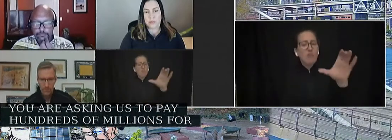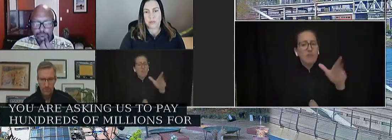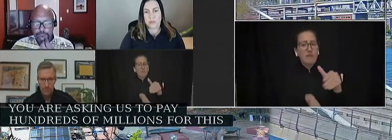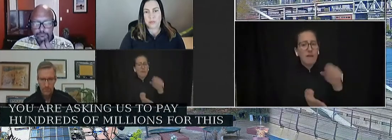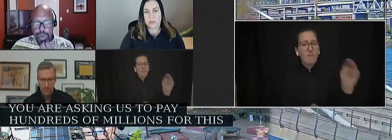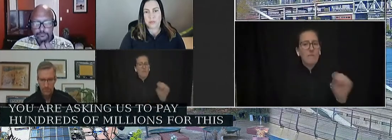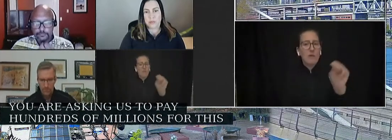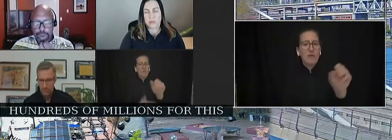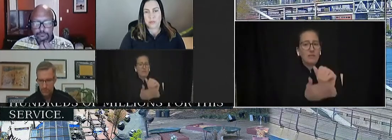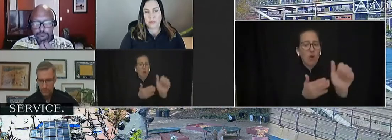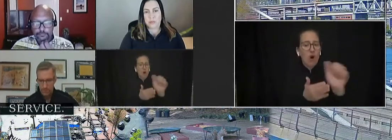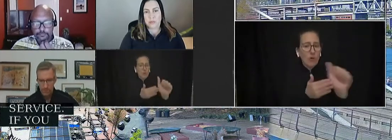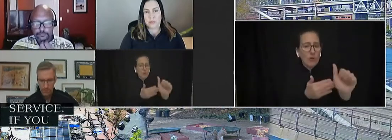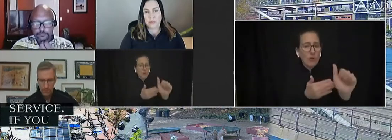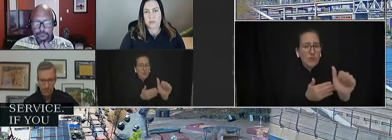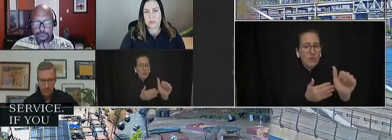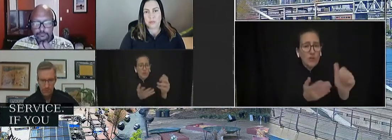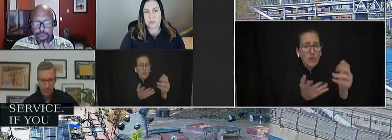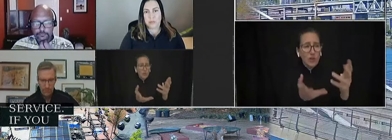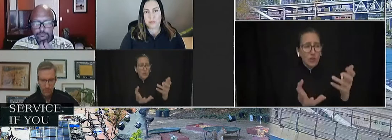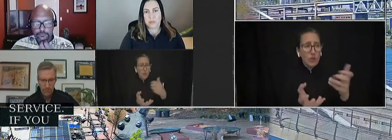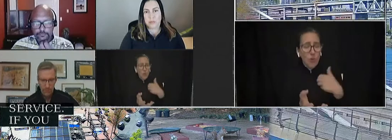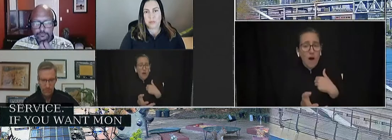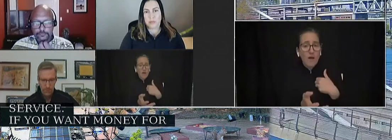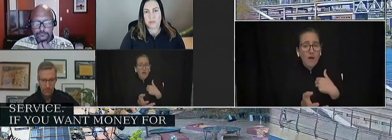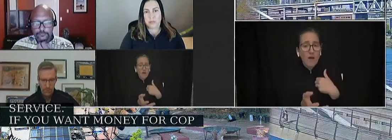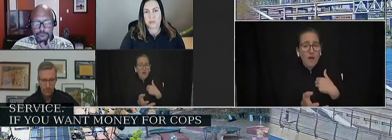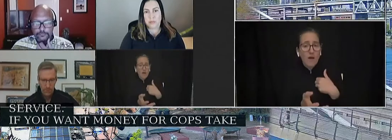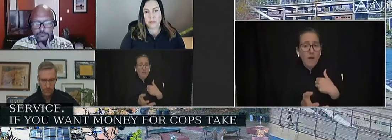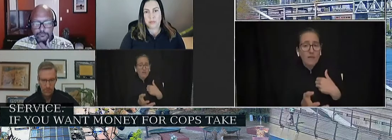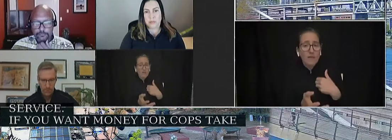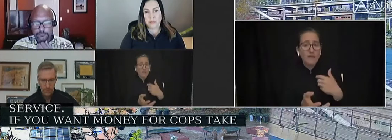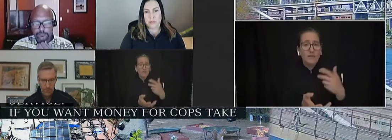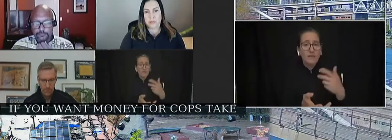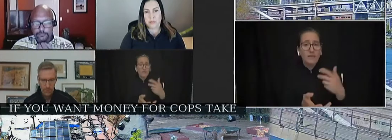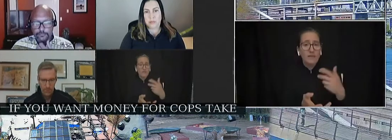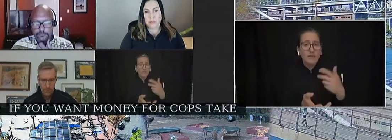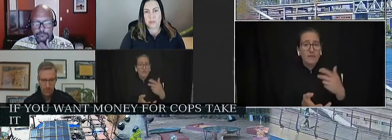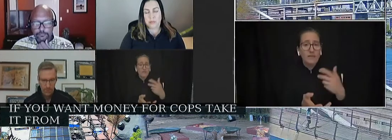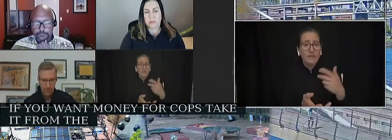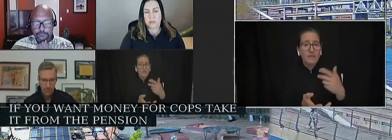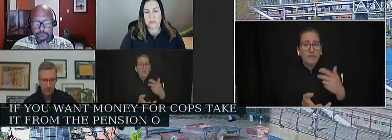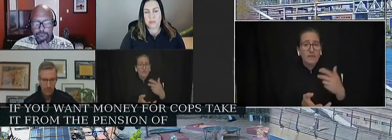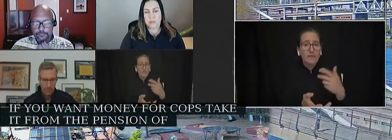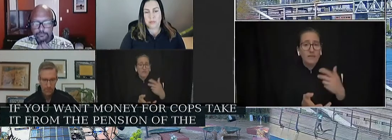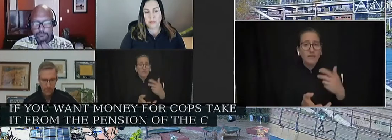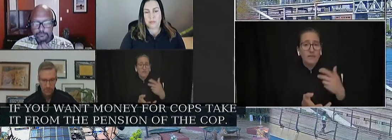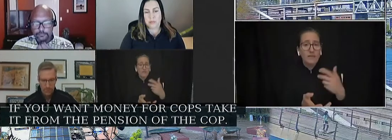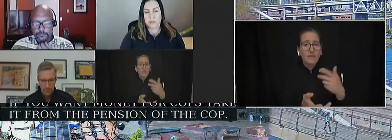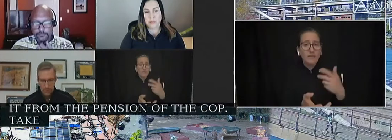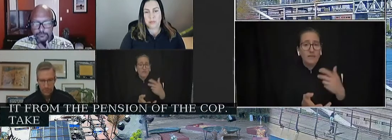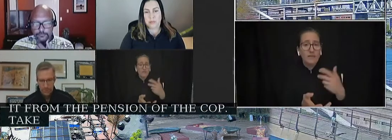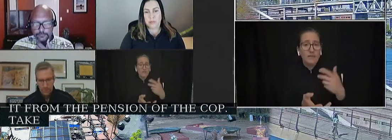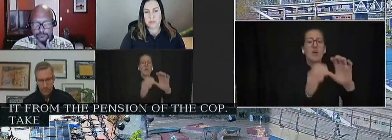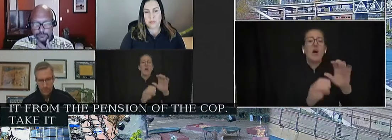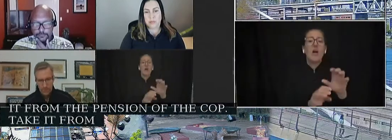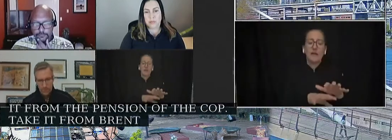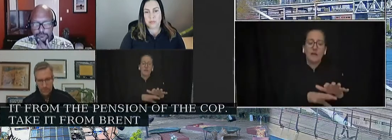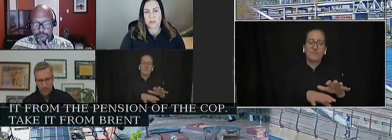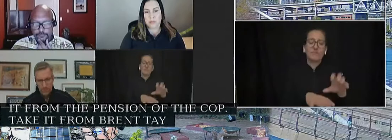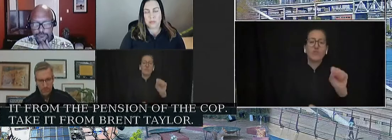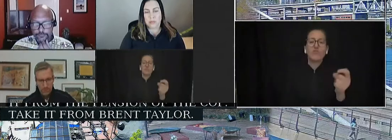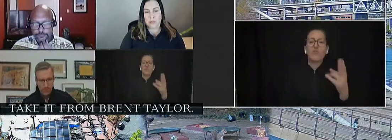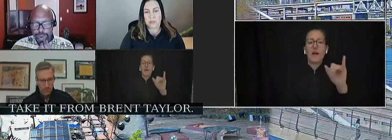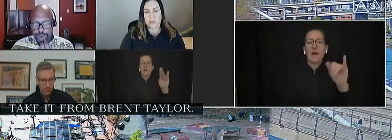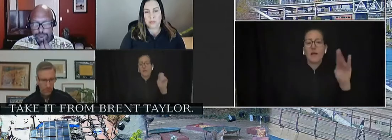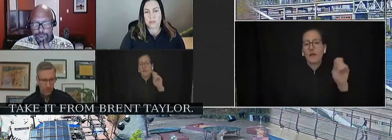time on the clock building shrines to Nazis and parks. Take it from Brent Taylor, whose behavior is so egregious it's been federally sanctioned. Take it from Zachary